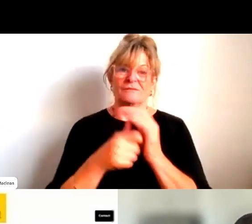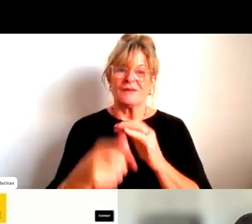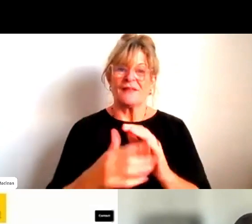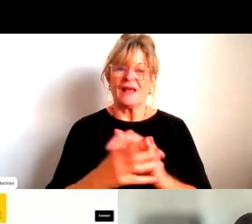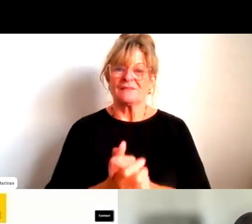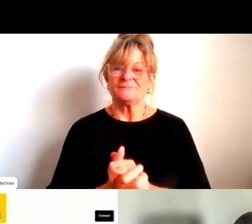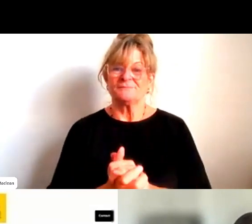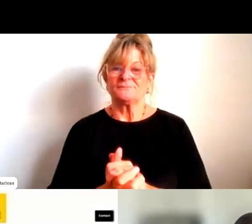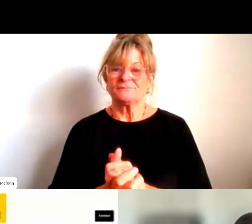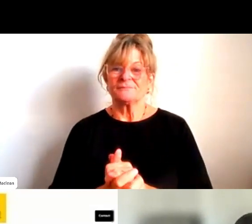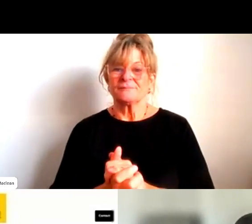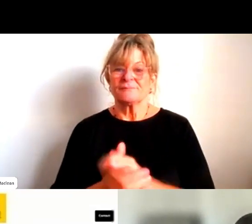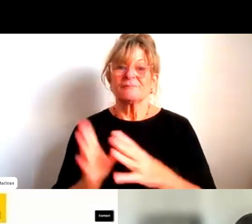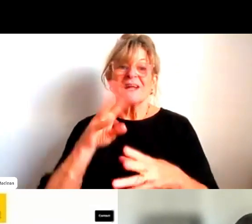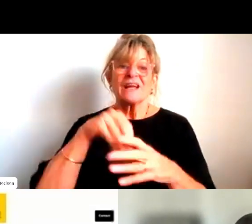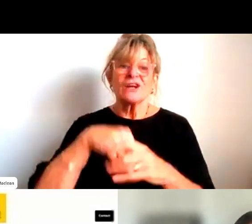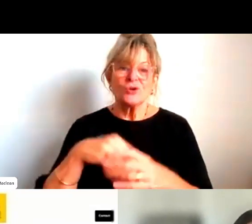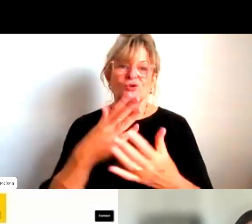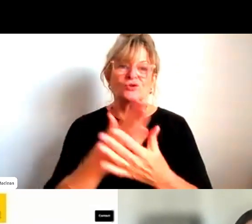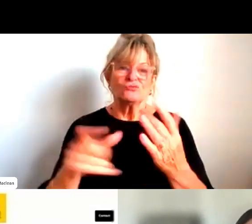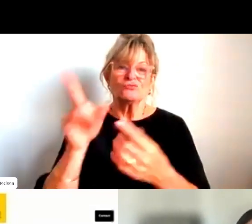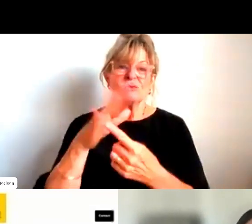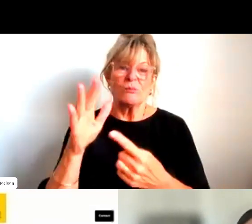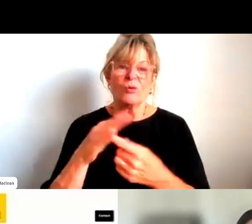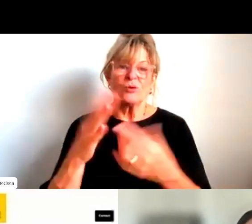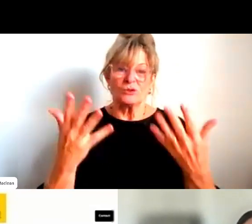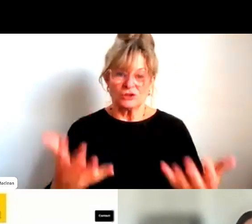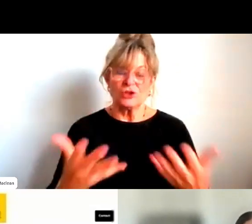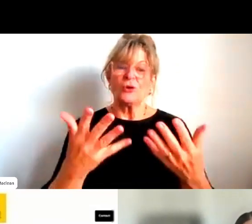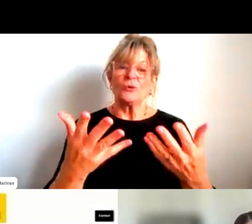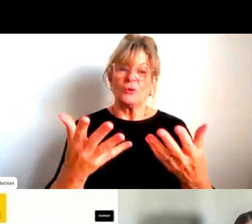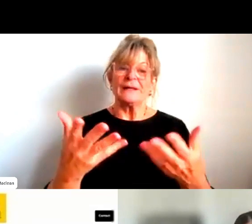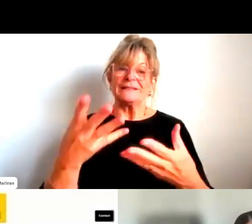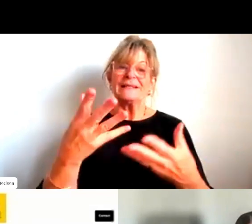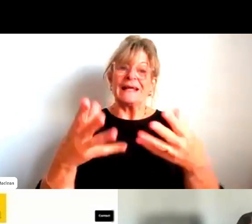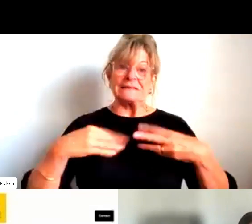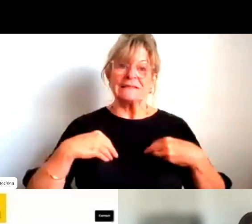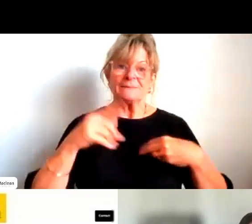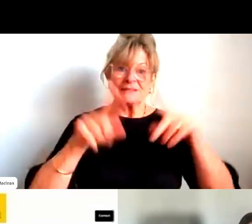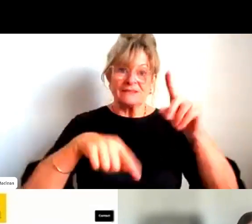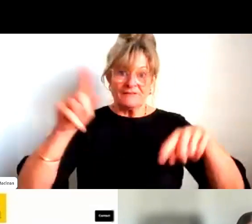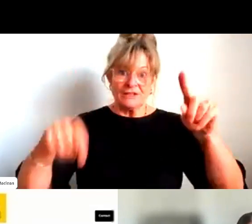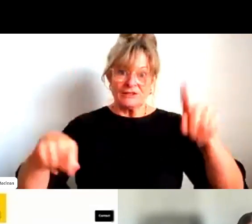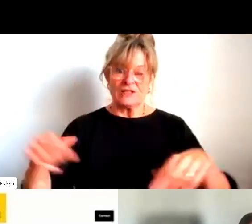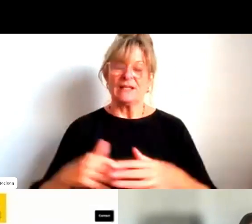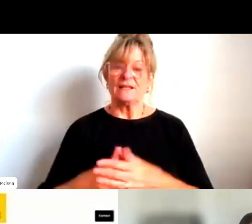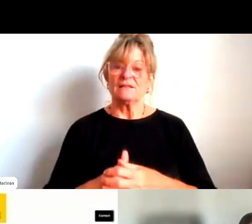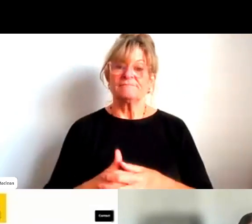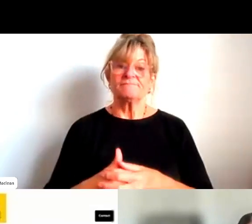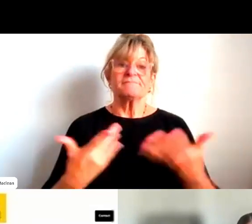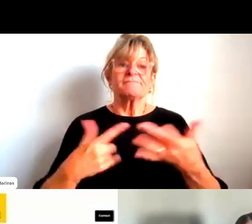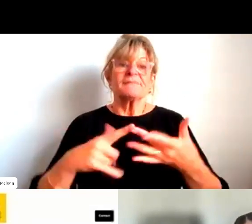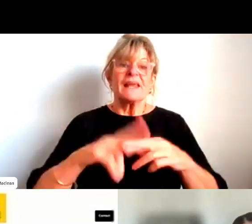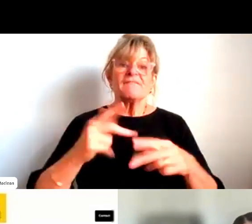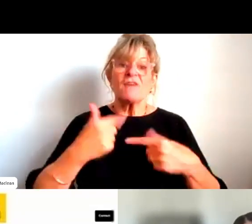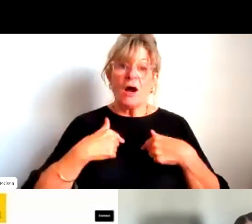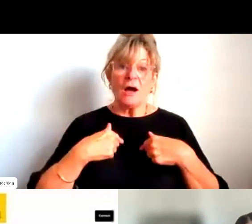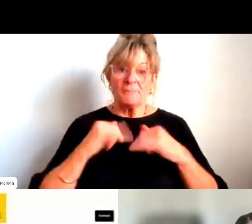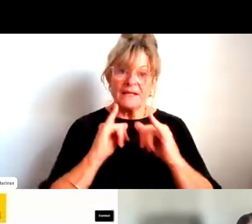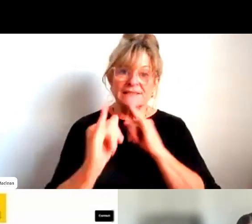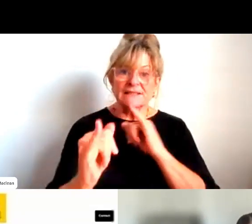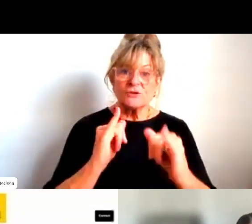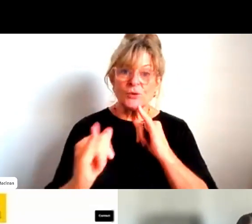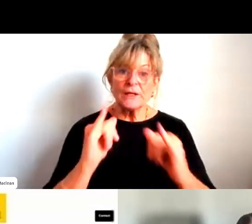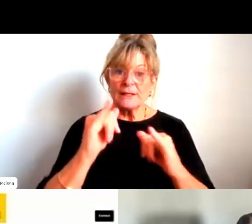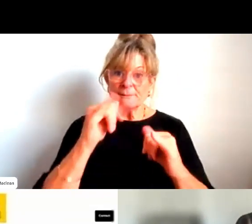others so that it has a catalyst effect on creating greater diversity. Usually when I'm sort of interviewing for positions or anything else, I make sure that we're interviewing